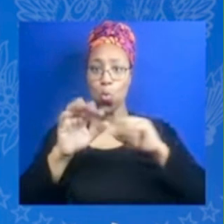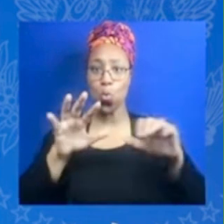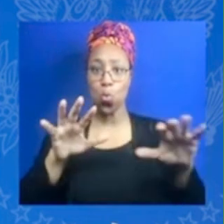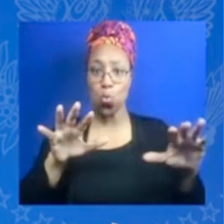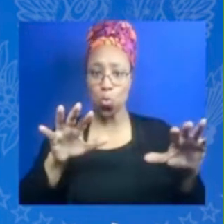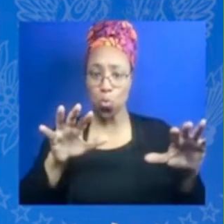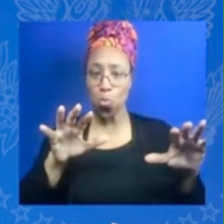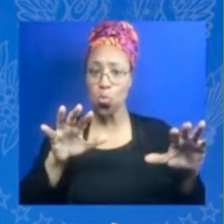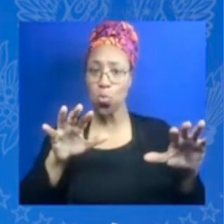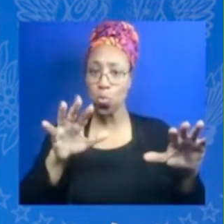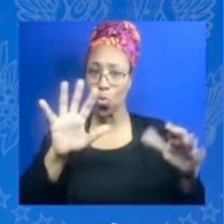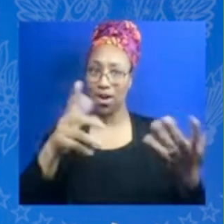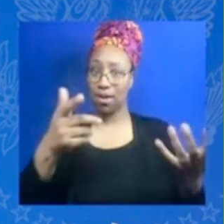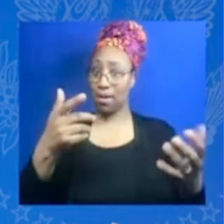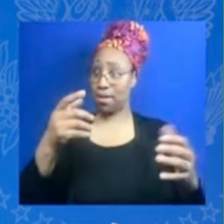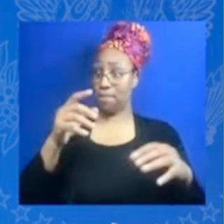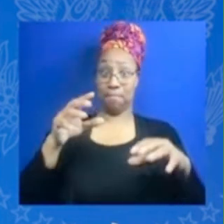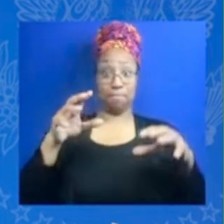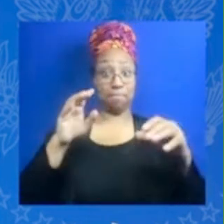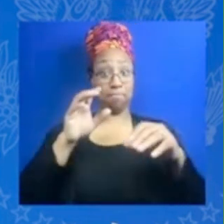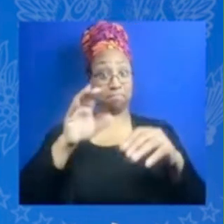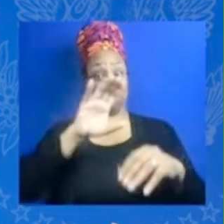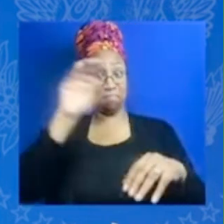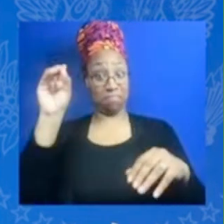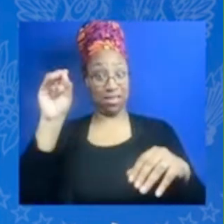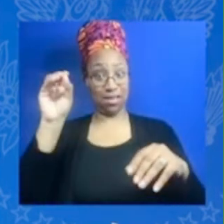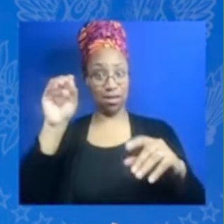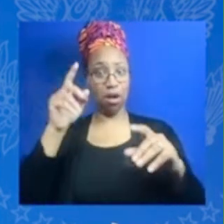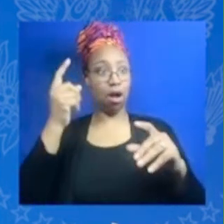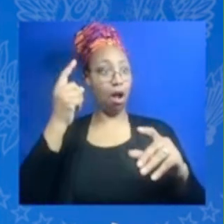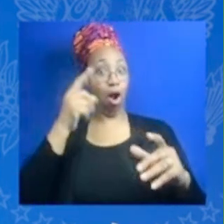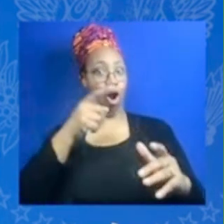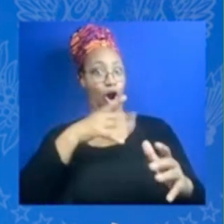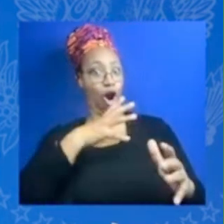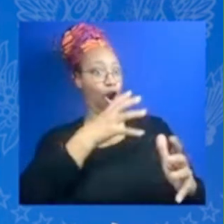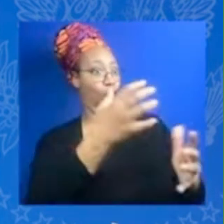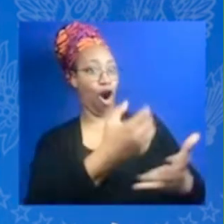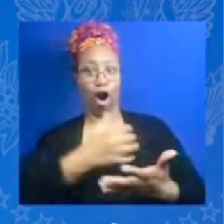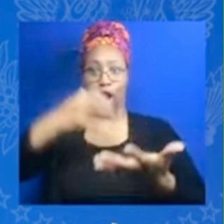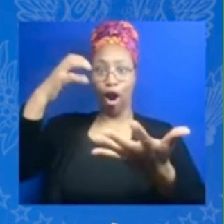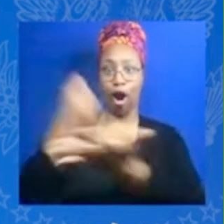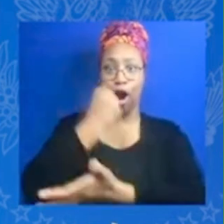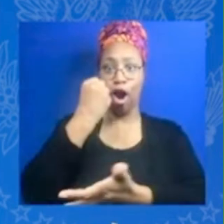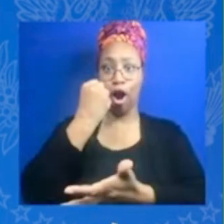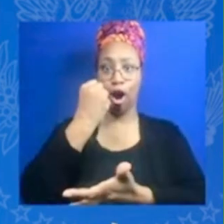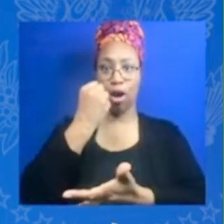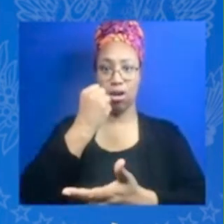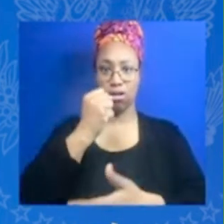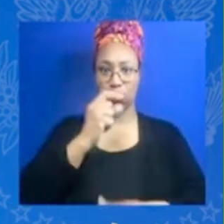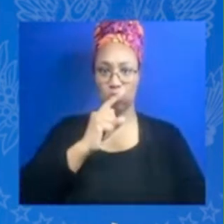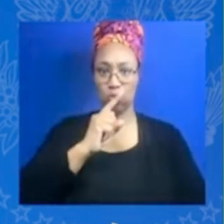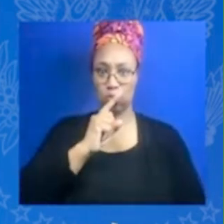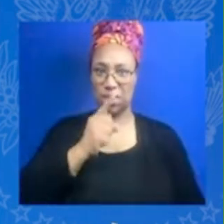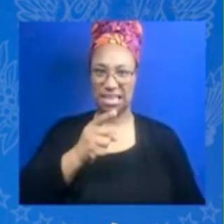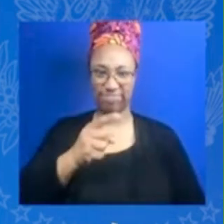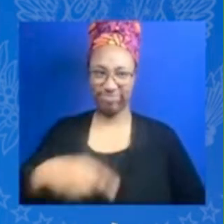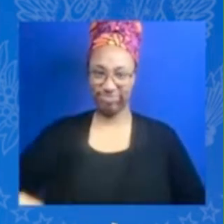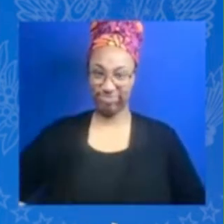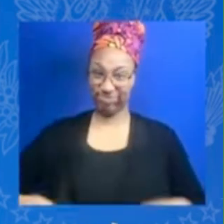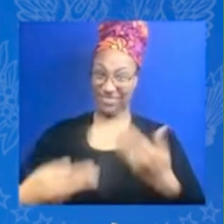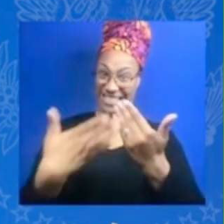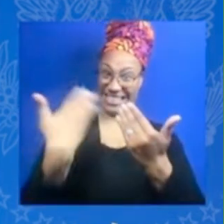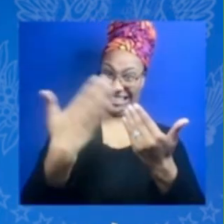big order or the big opportunity and you've arrived and that's when the hard work starts and so I spent two years going